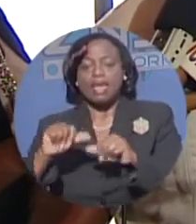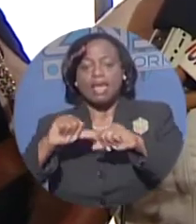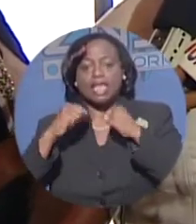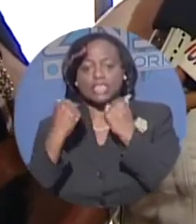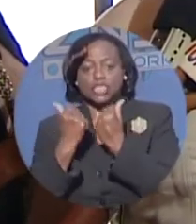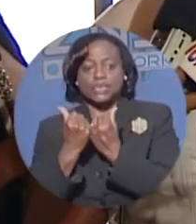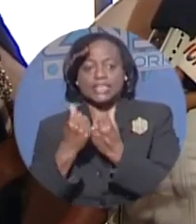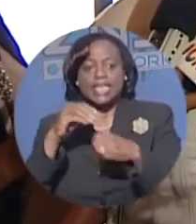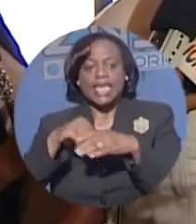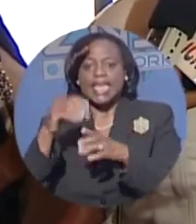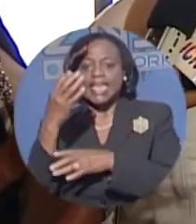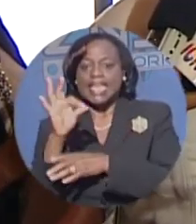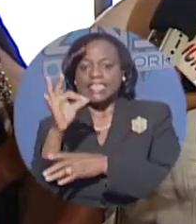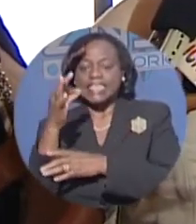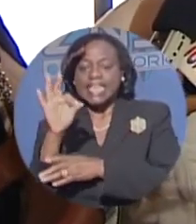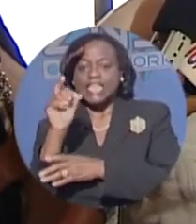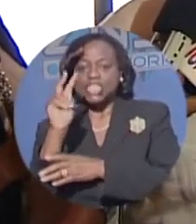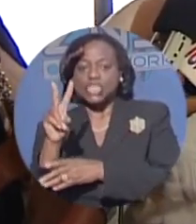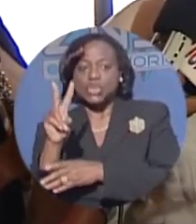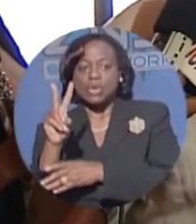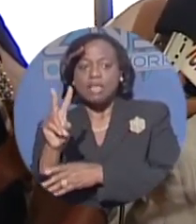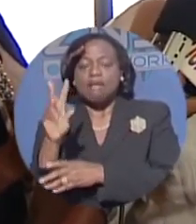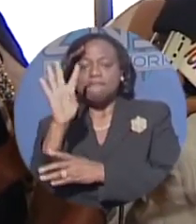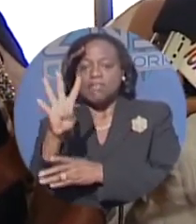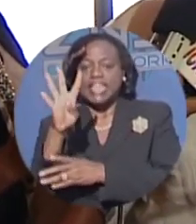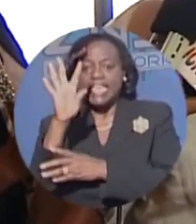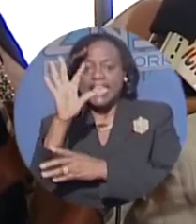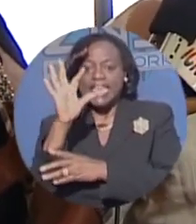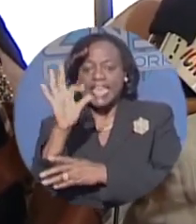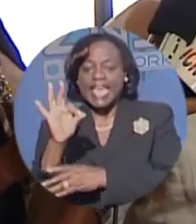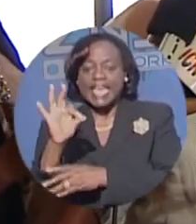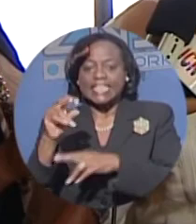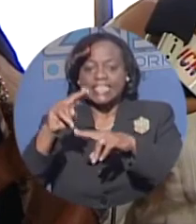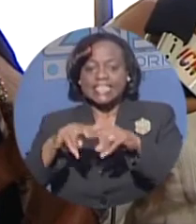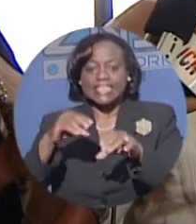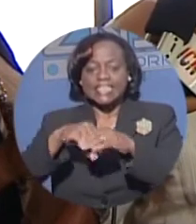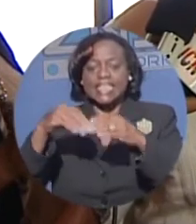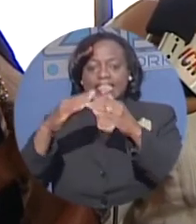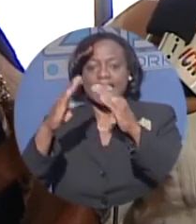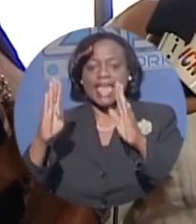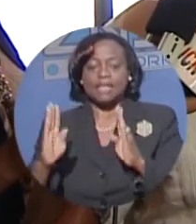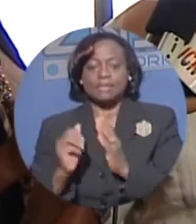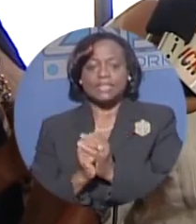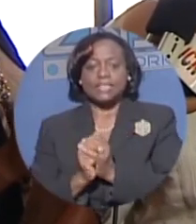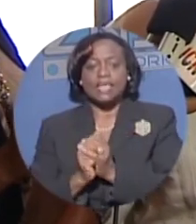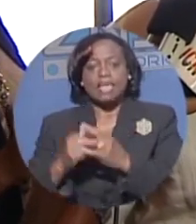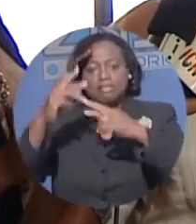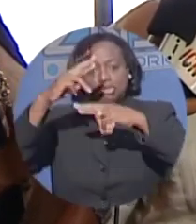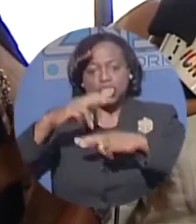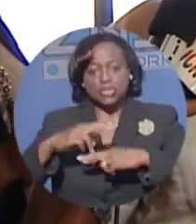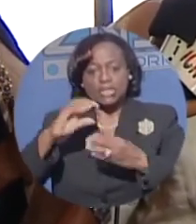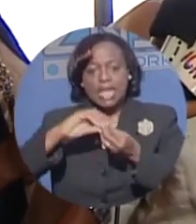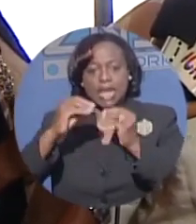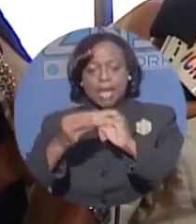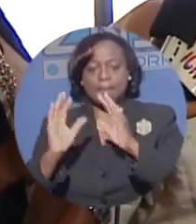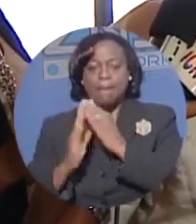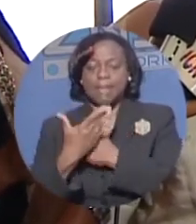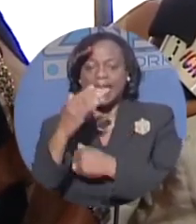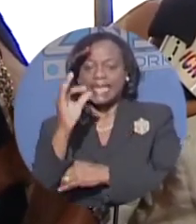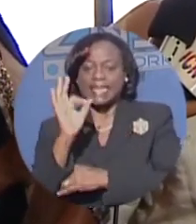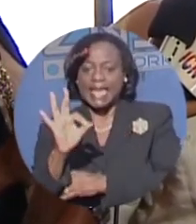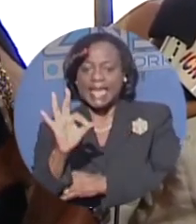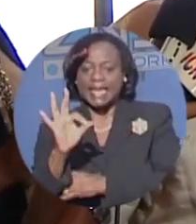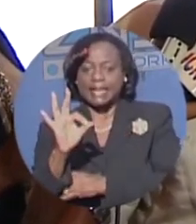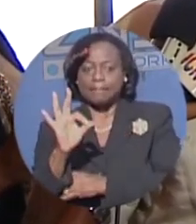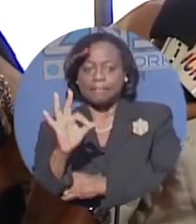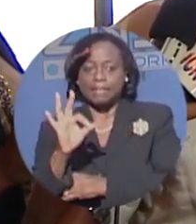1992, the Bahamas had 49 seats in the House. They reduced the number by nine. So